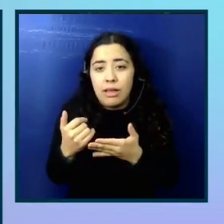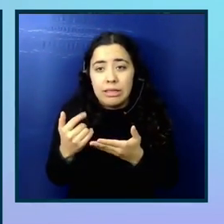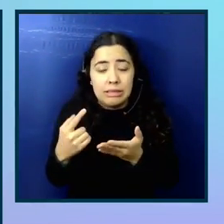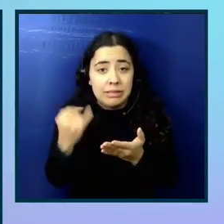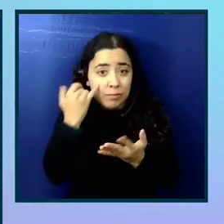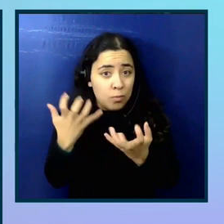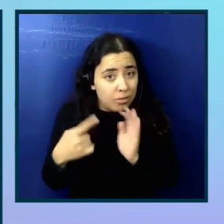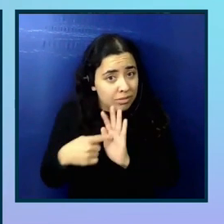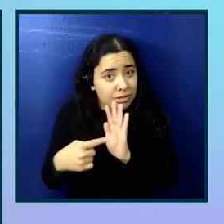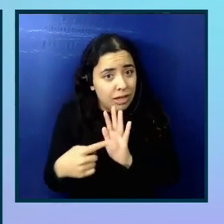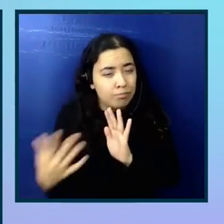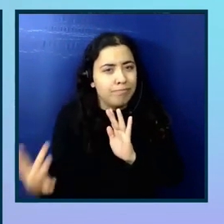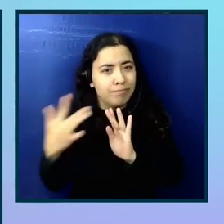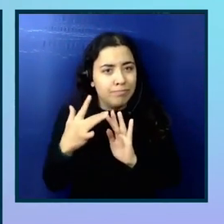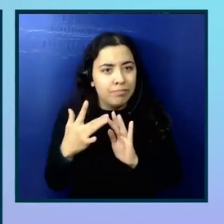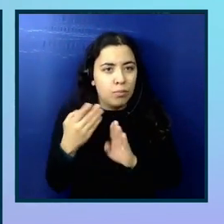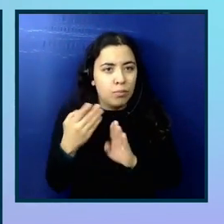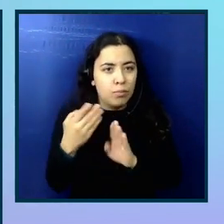and of stuff that I've done before.